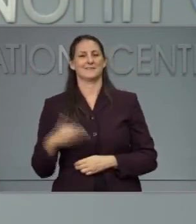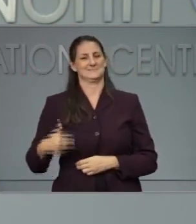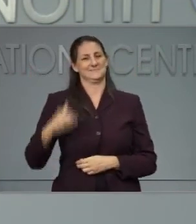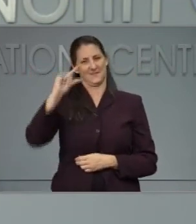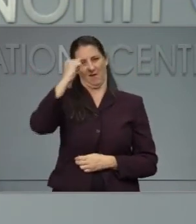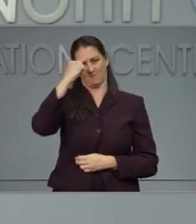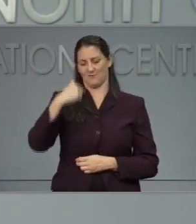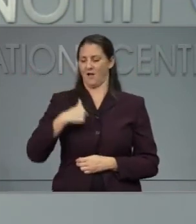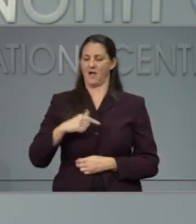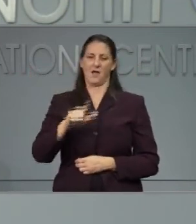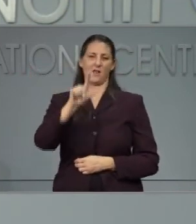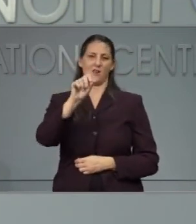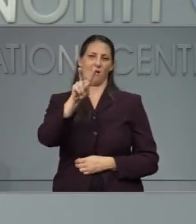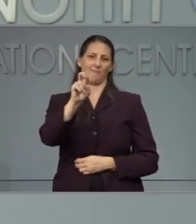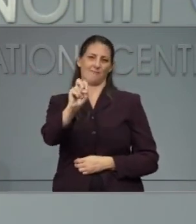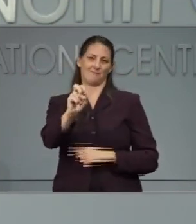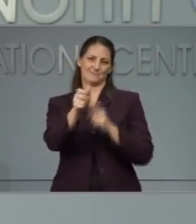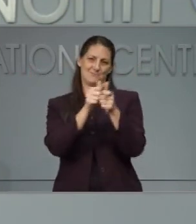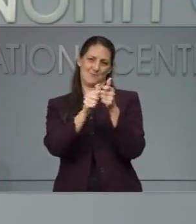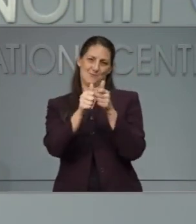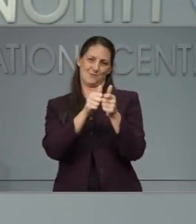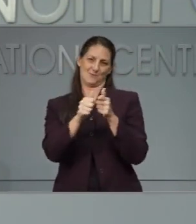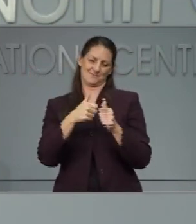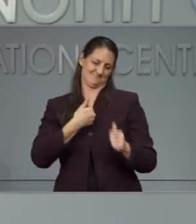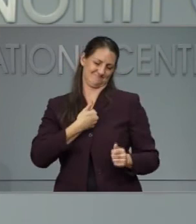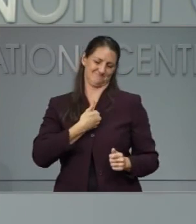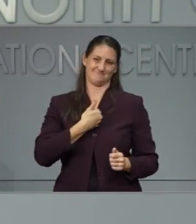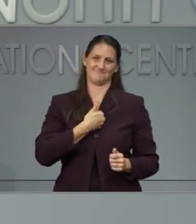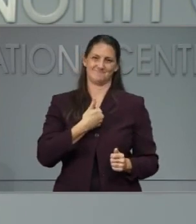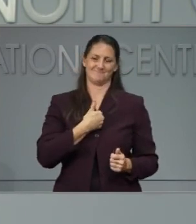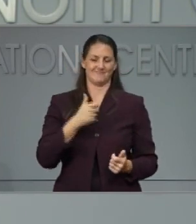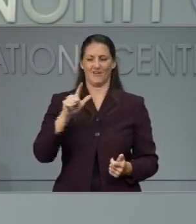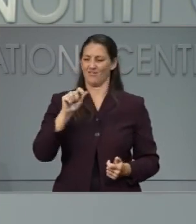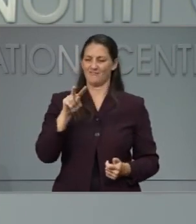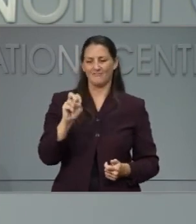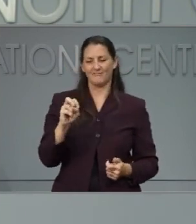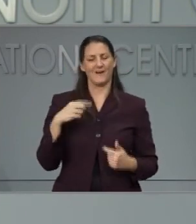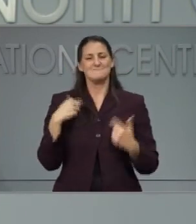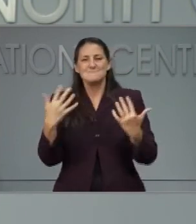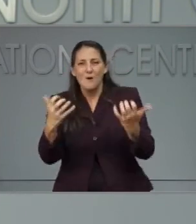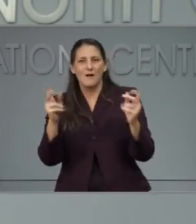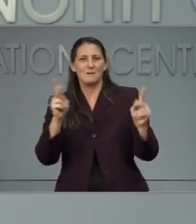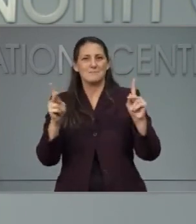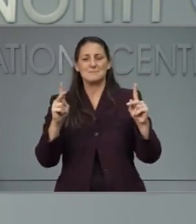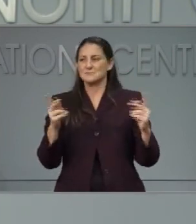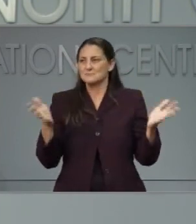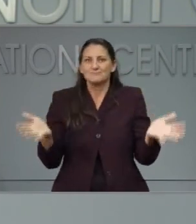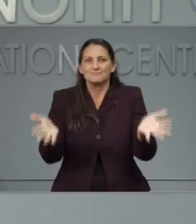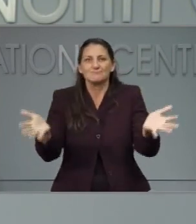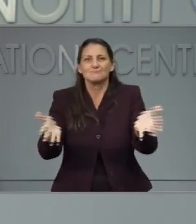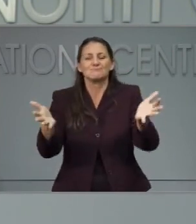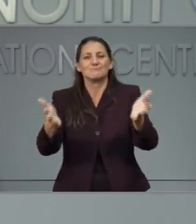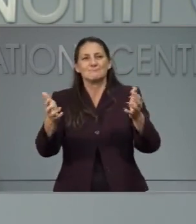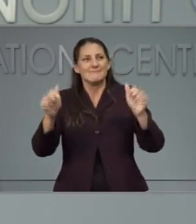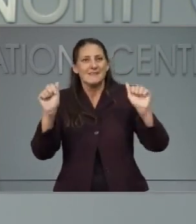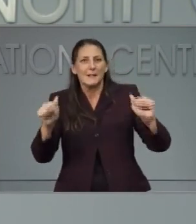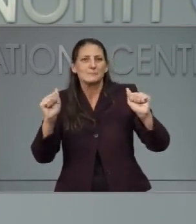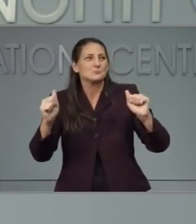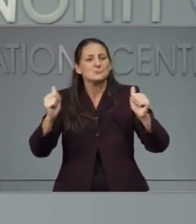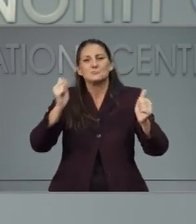I love sports. I want people eventually to be able to get back into stadiums and